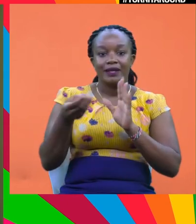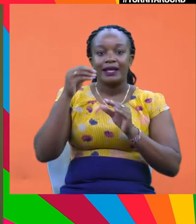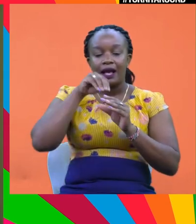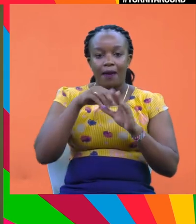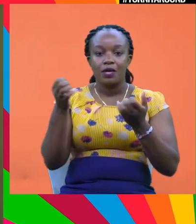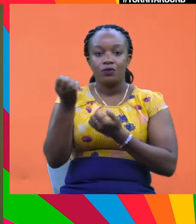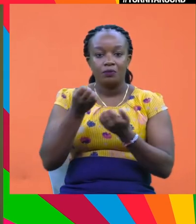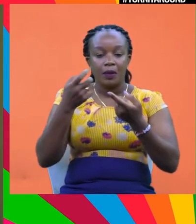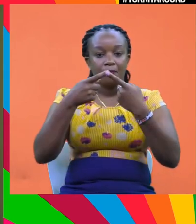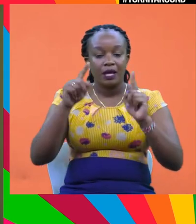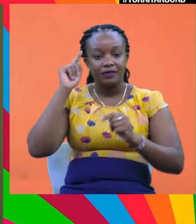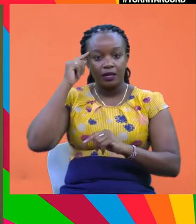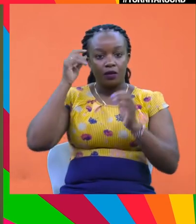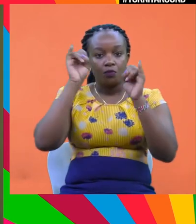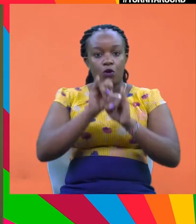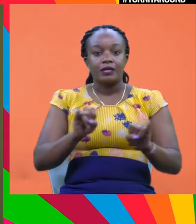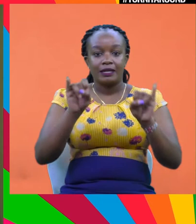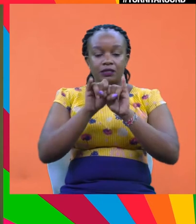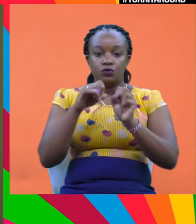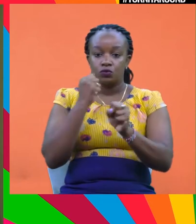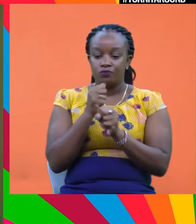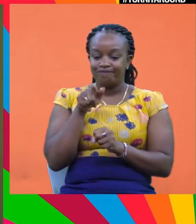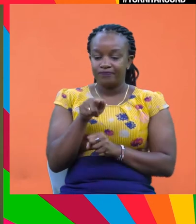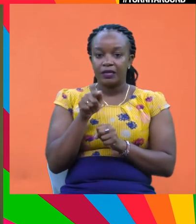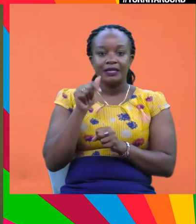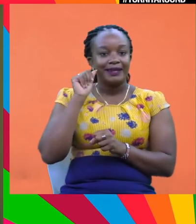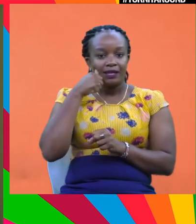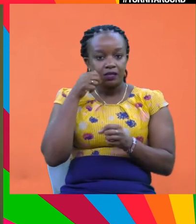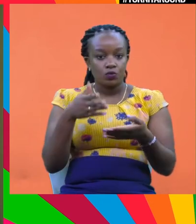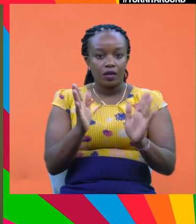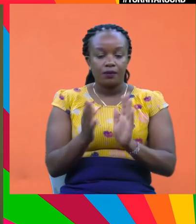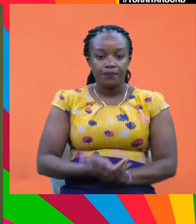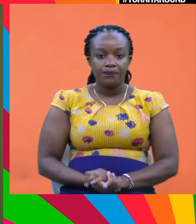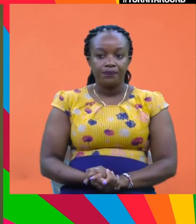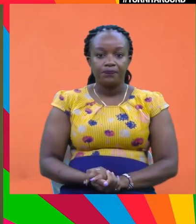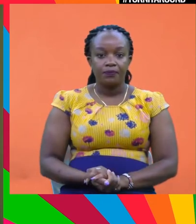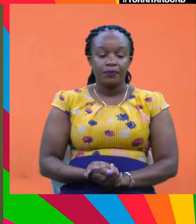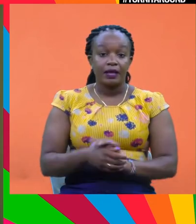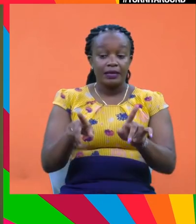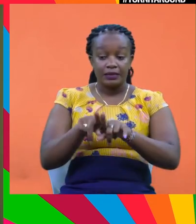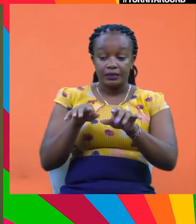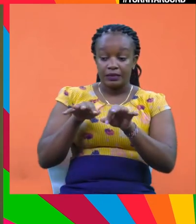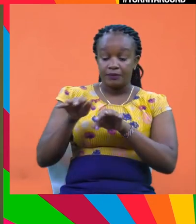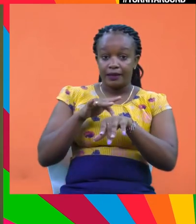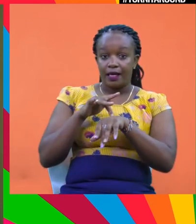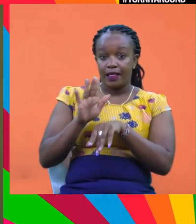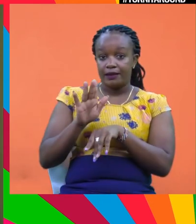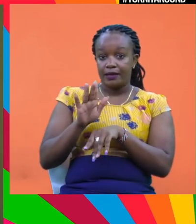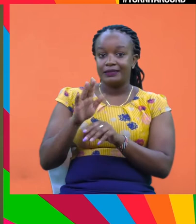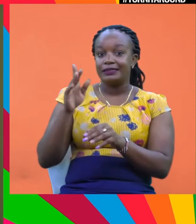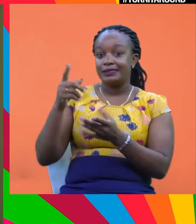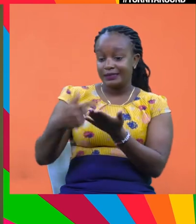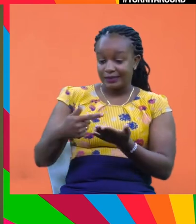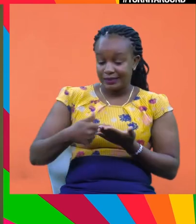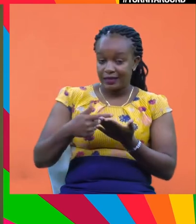but as I think also very importantly, to do so in an efficient way. As I mentioned at the beginning, I think our discussion